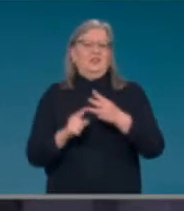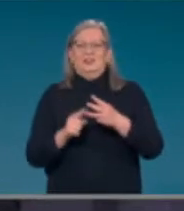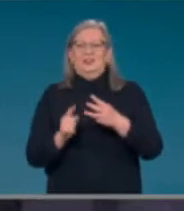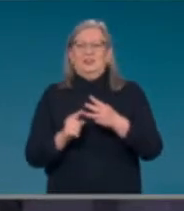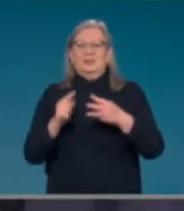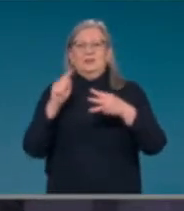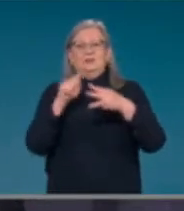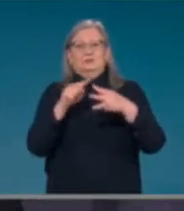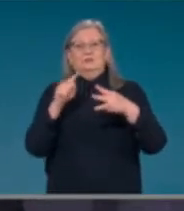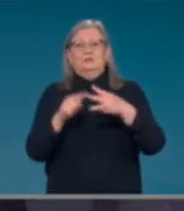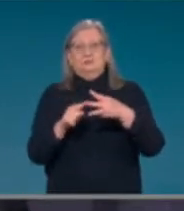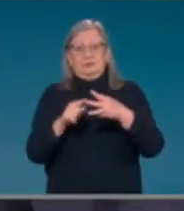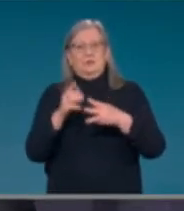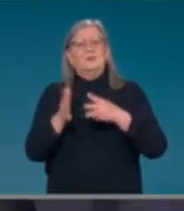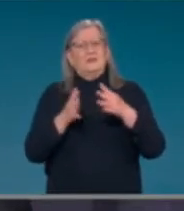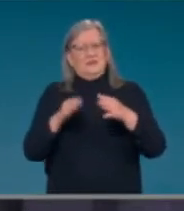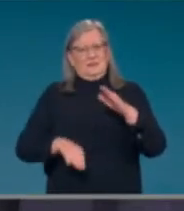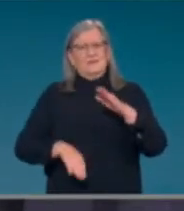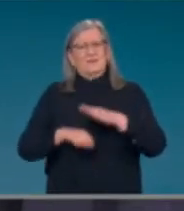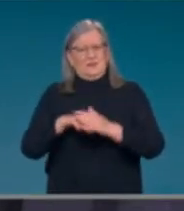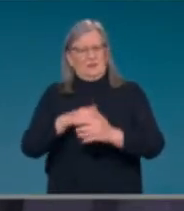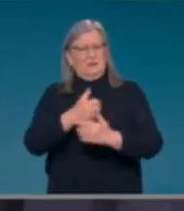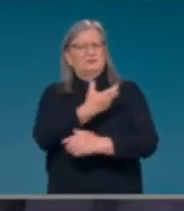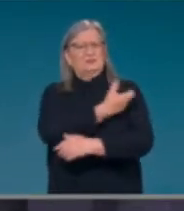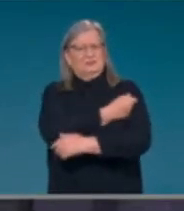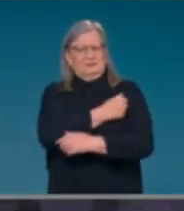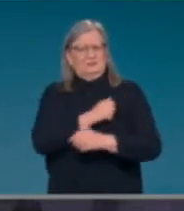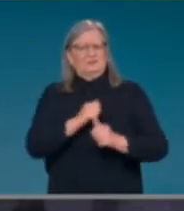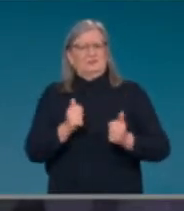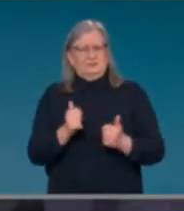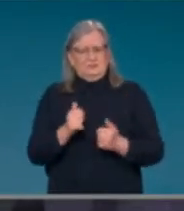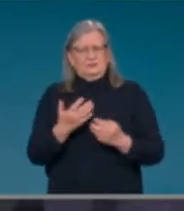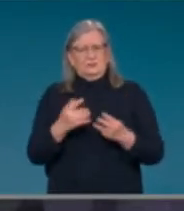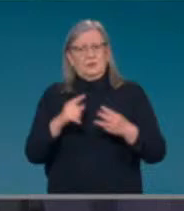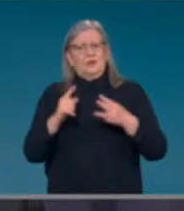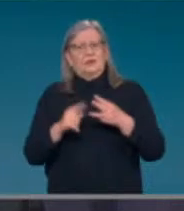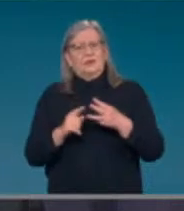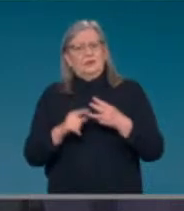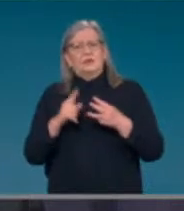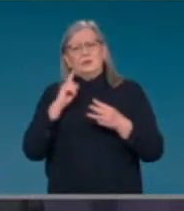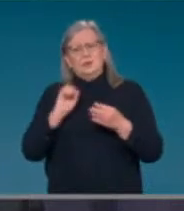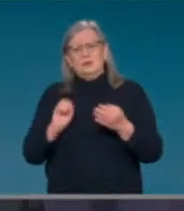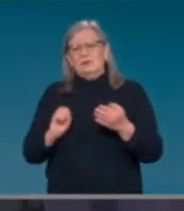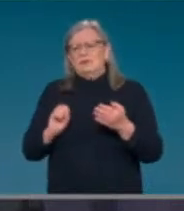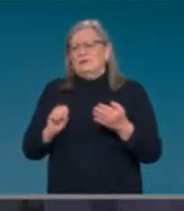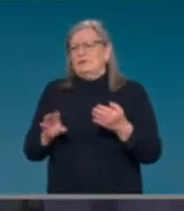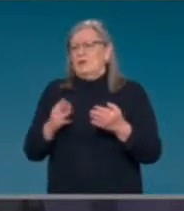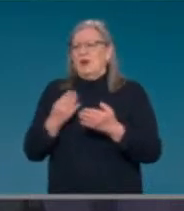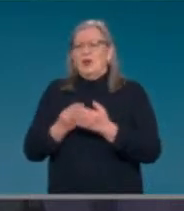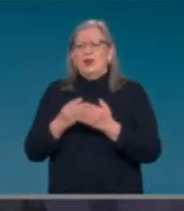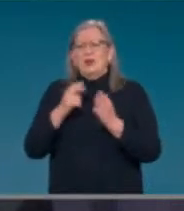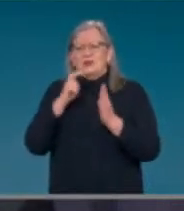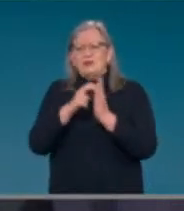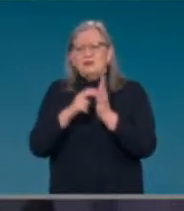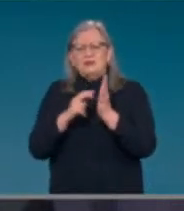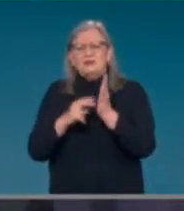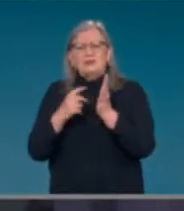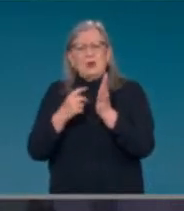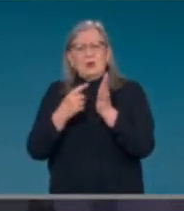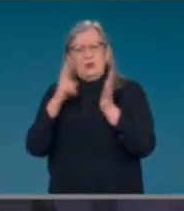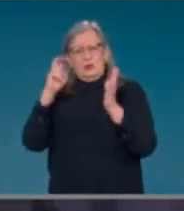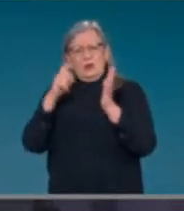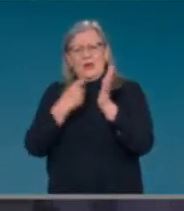time, and then it will be added to the immunization register, as is the ordinary course of events. At the moment,